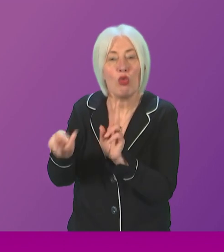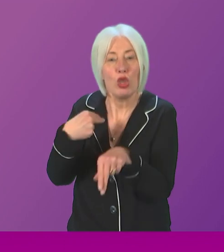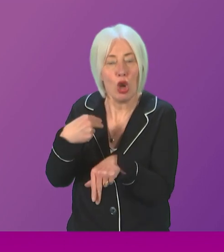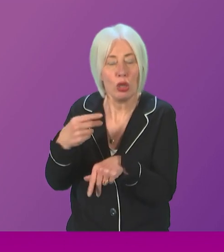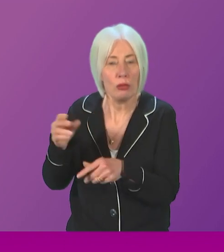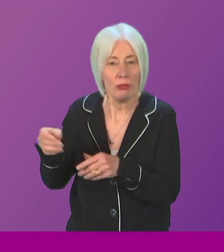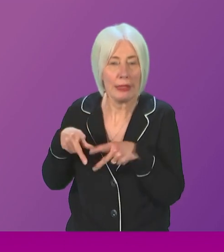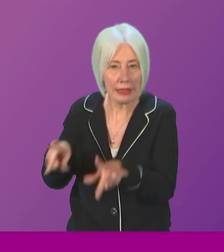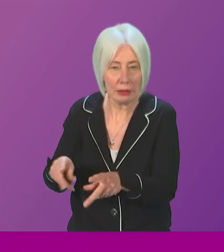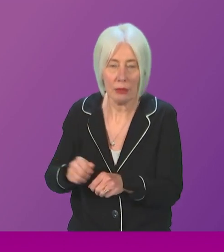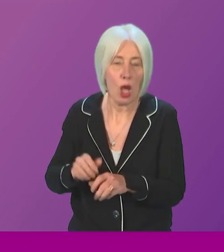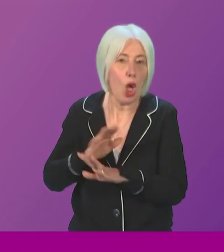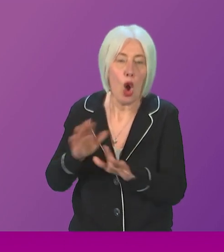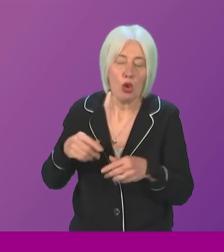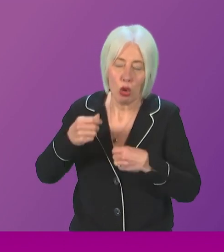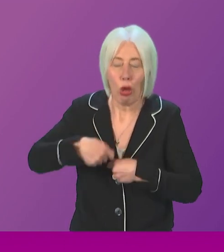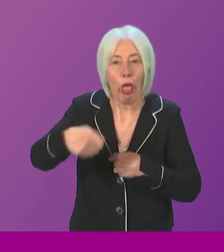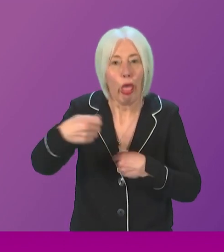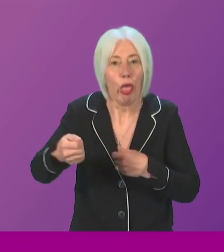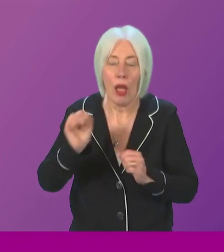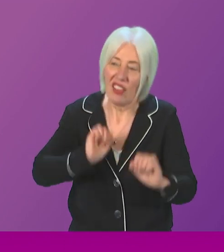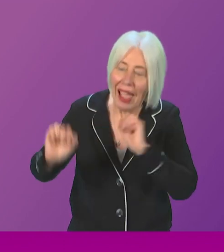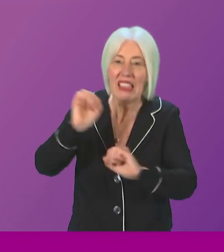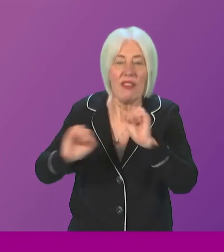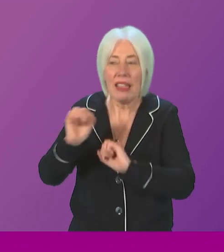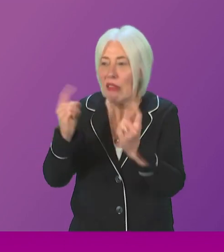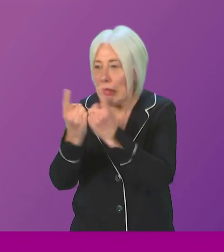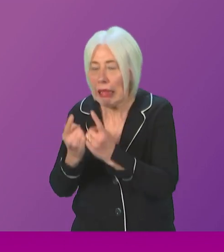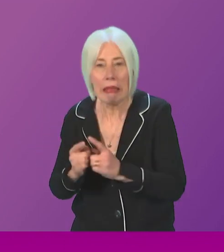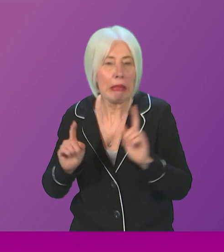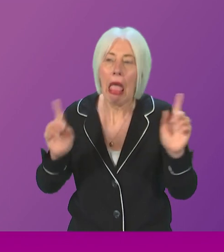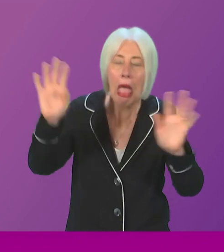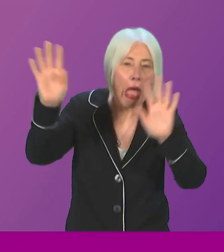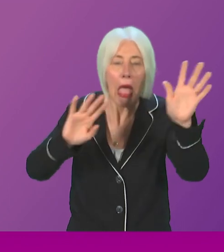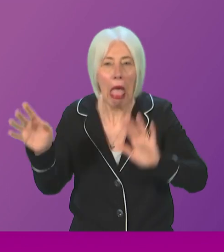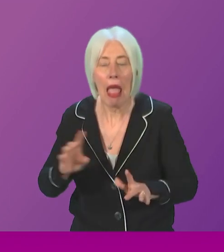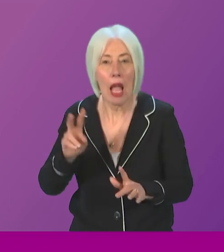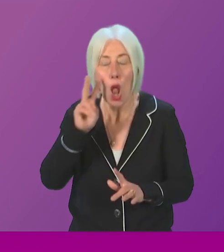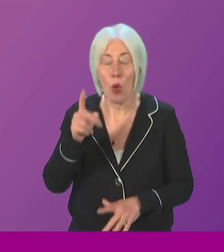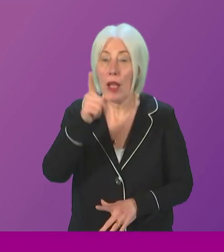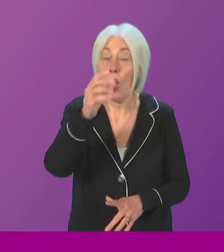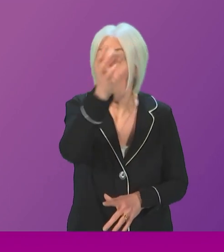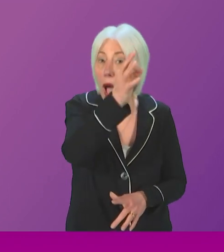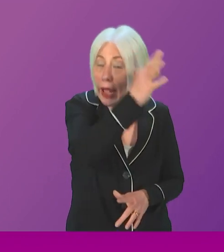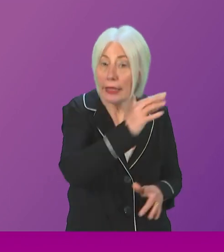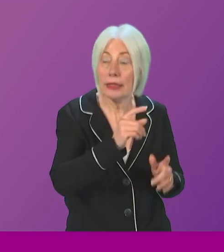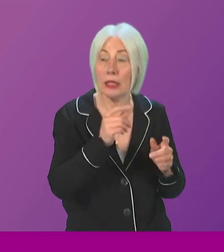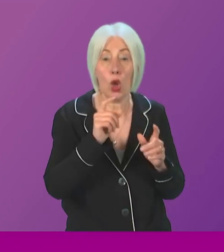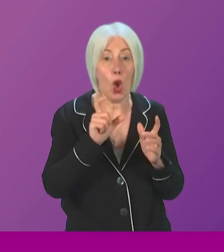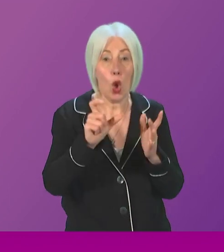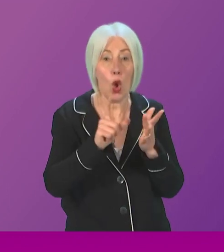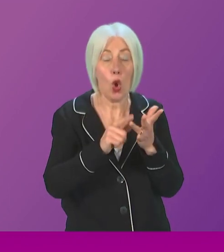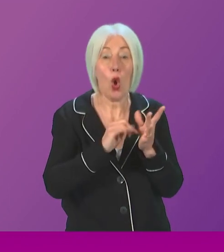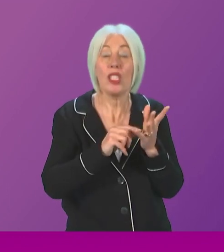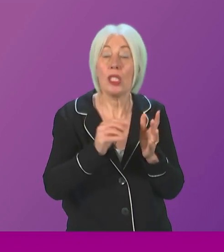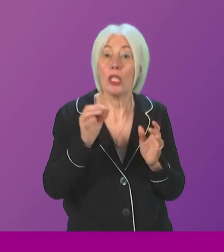months defending the indefensible, and confirm in light of the significant and growing opposition in coastal and island communities that his government will